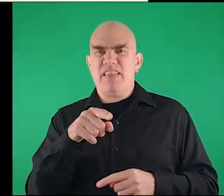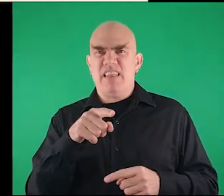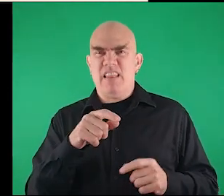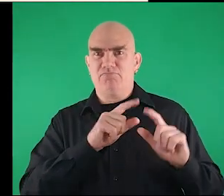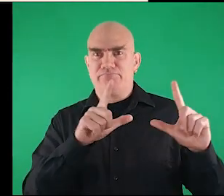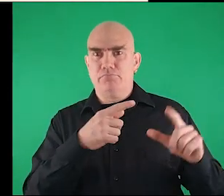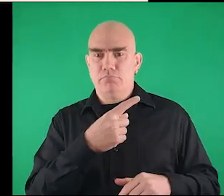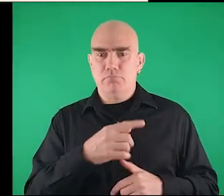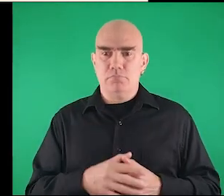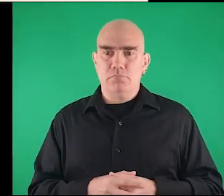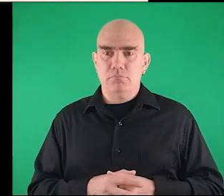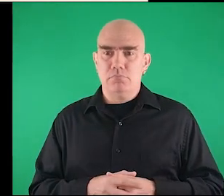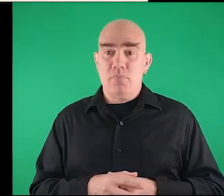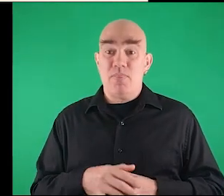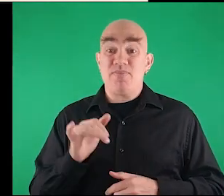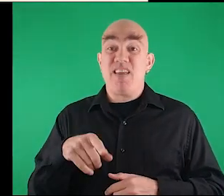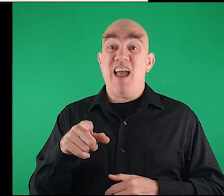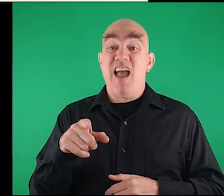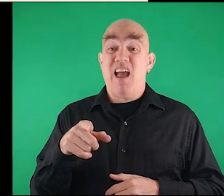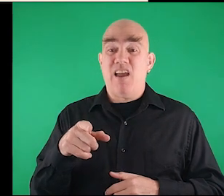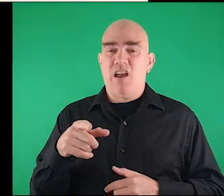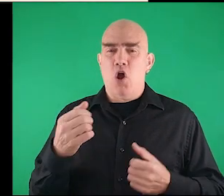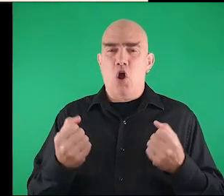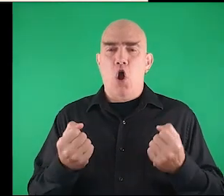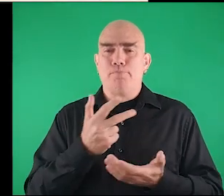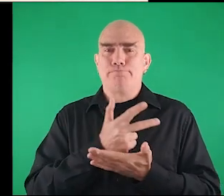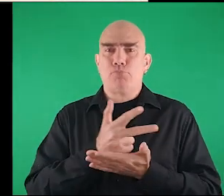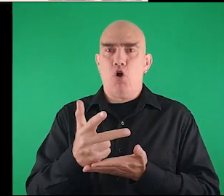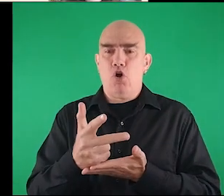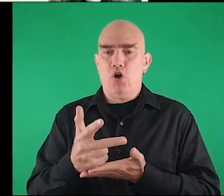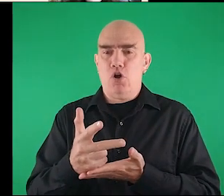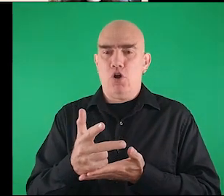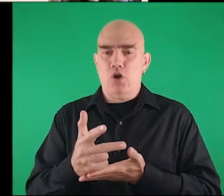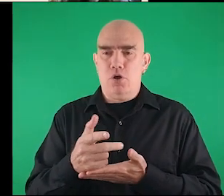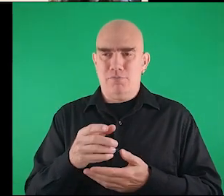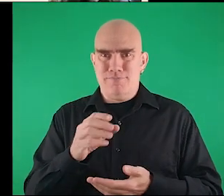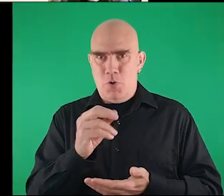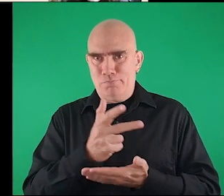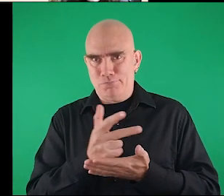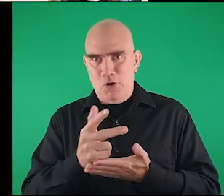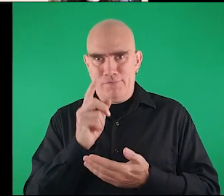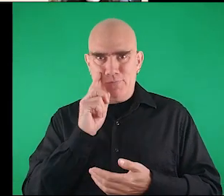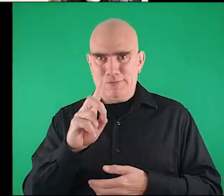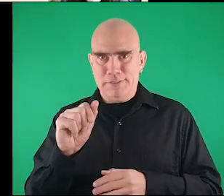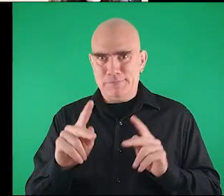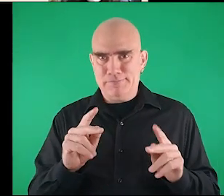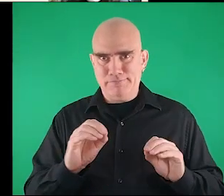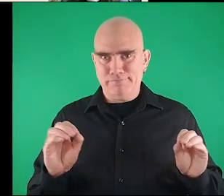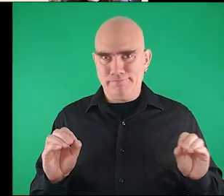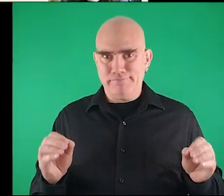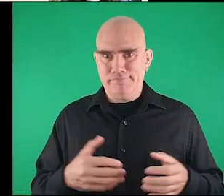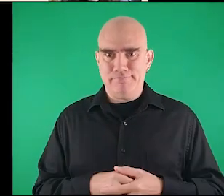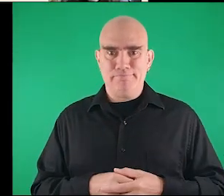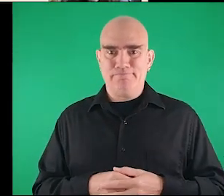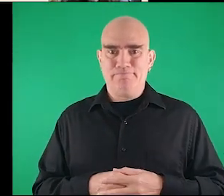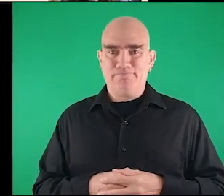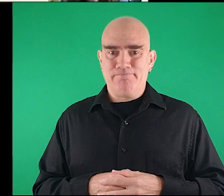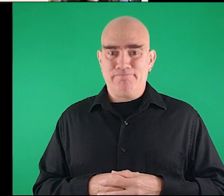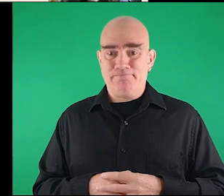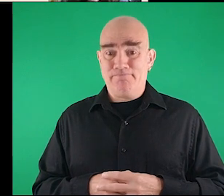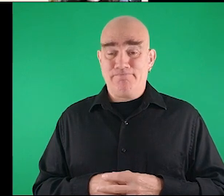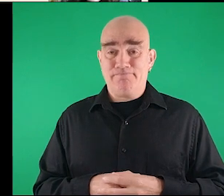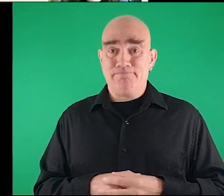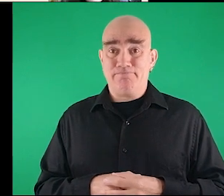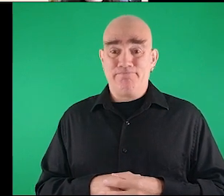how about here that is the car park but there's no any park for